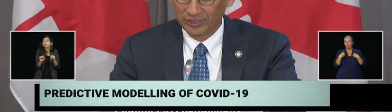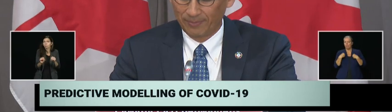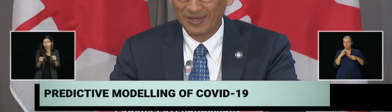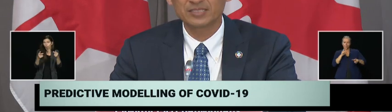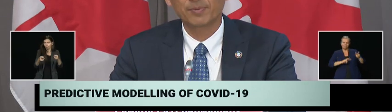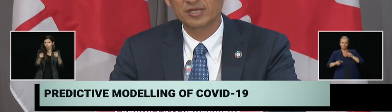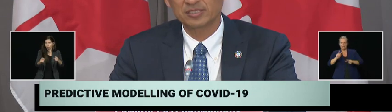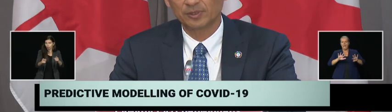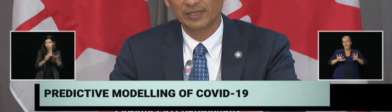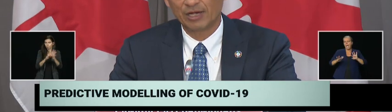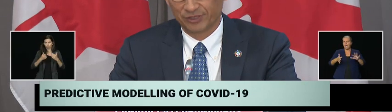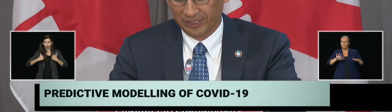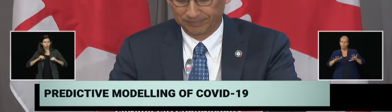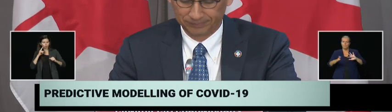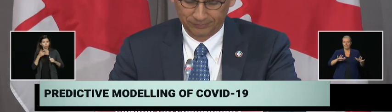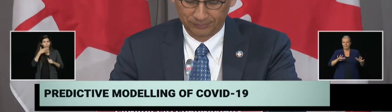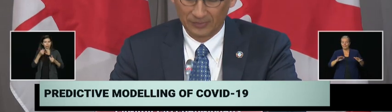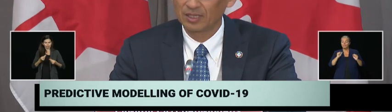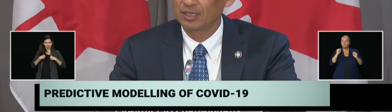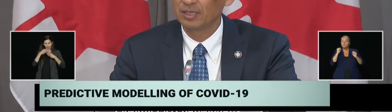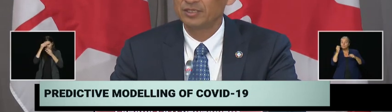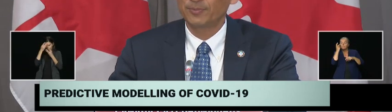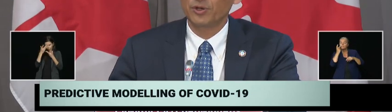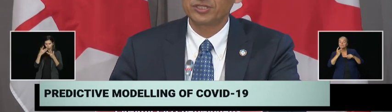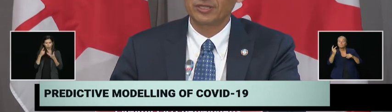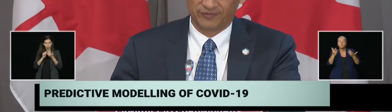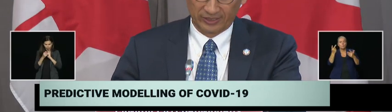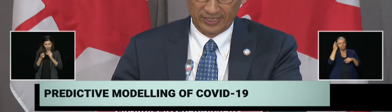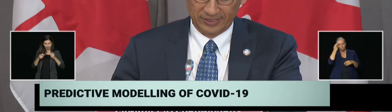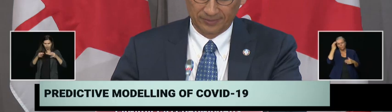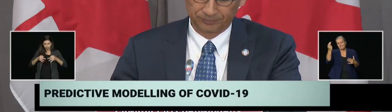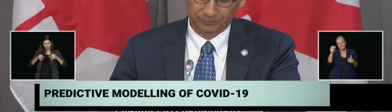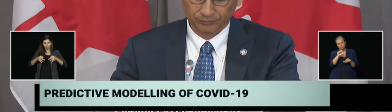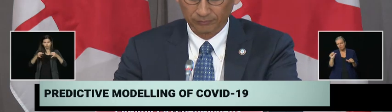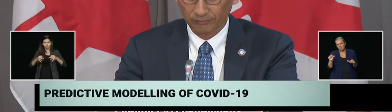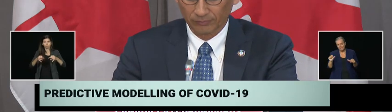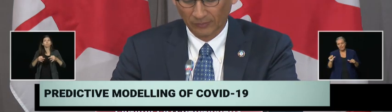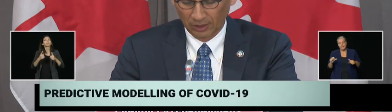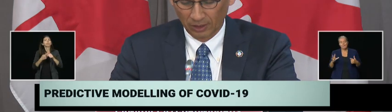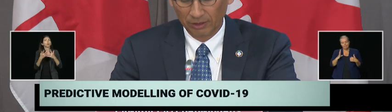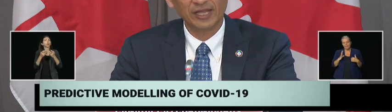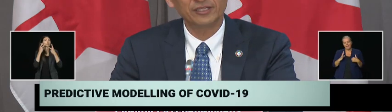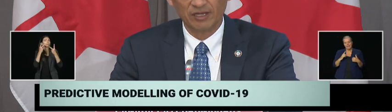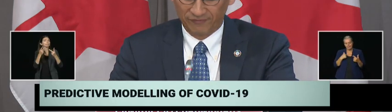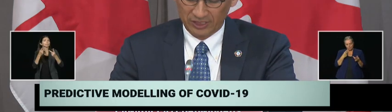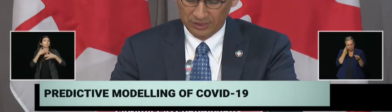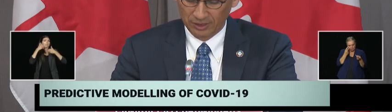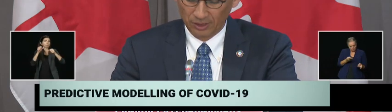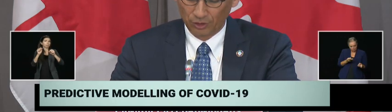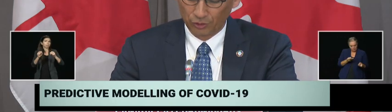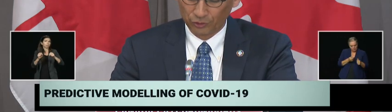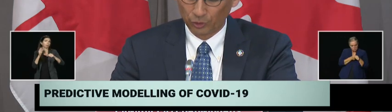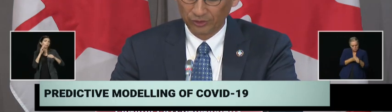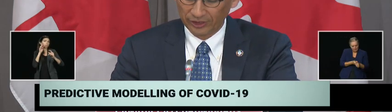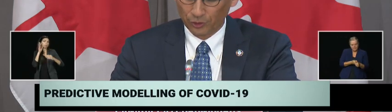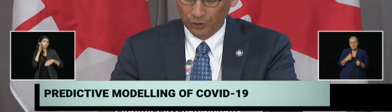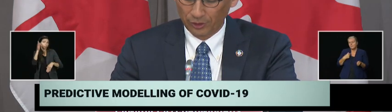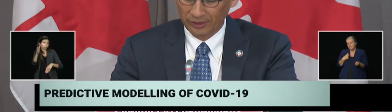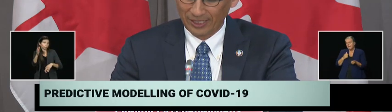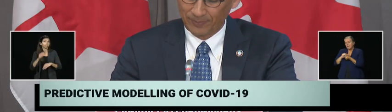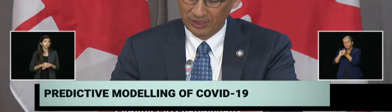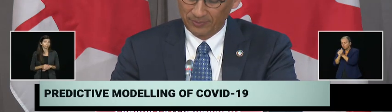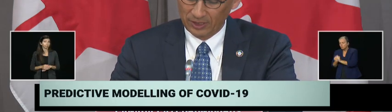toward a best possible outcome. Diapositive 13. Le Canada vise un contrôle